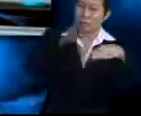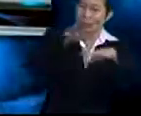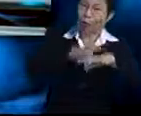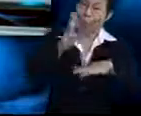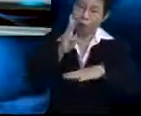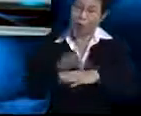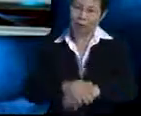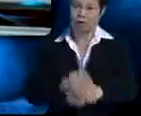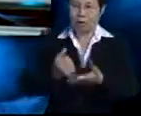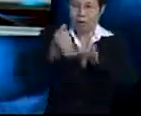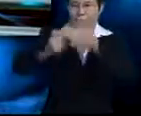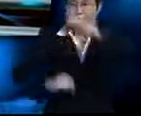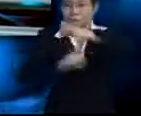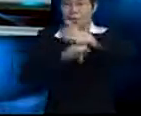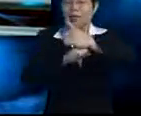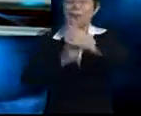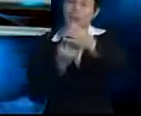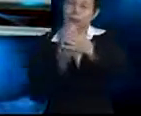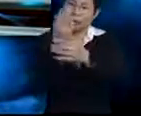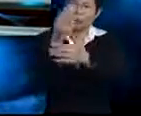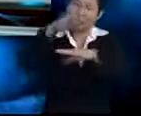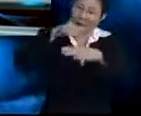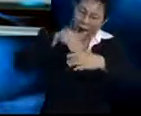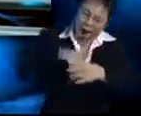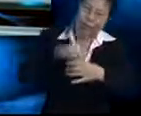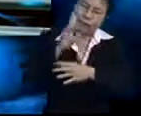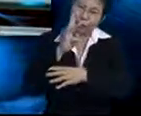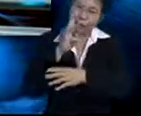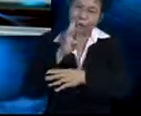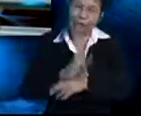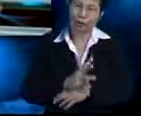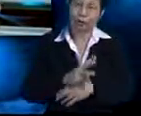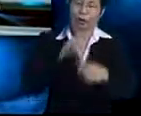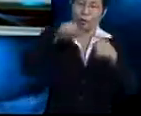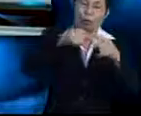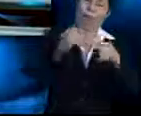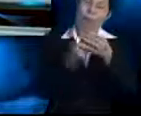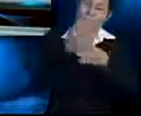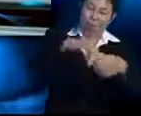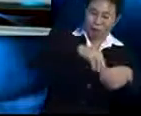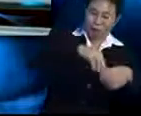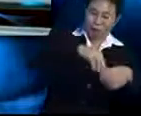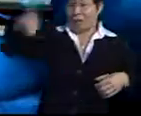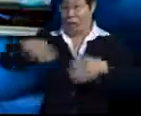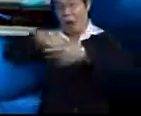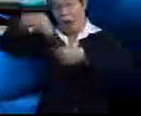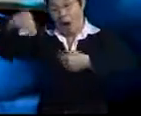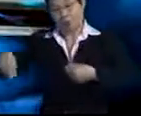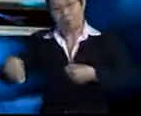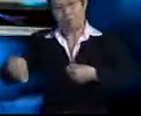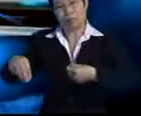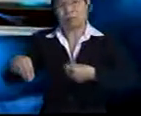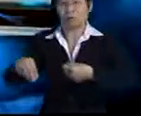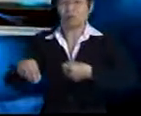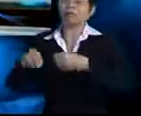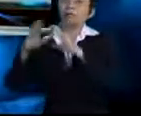Buoyancy helps to support the plants in the water. Once the plants are taken out from the water, they will limp and